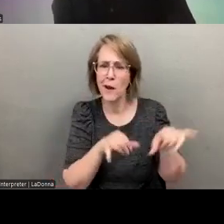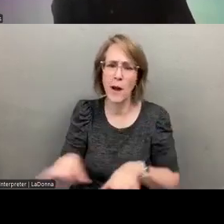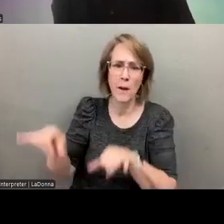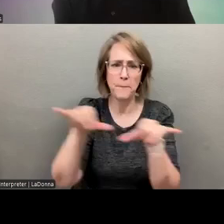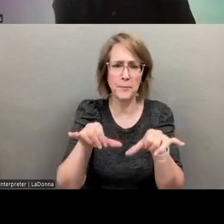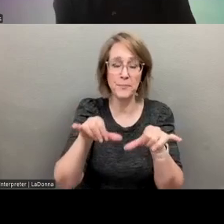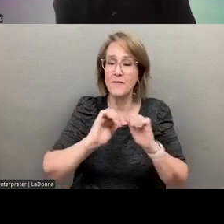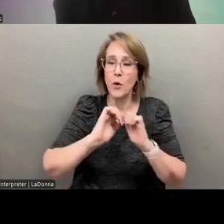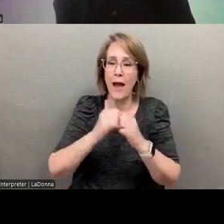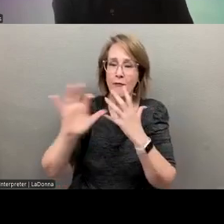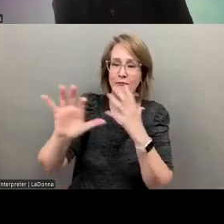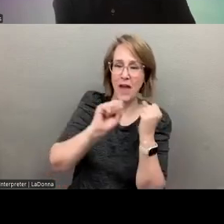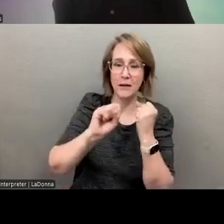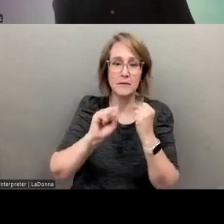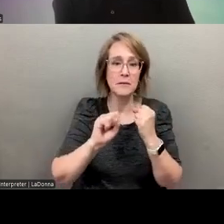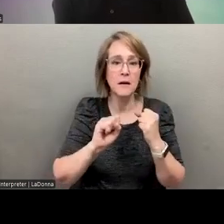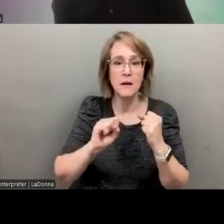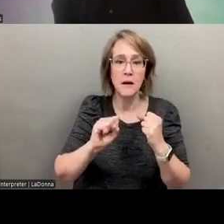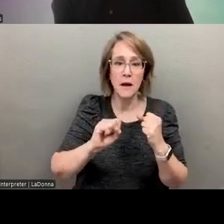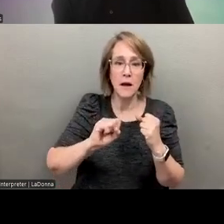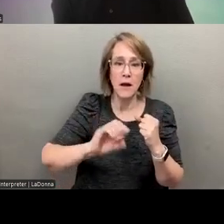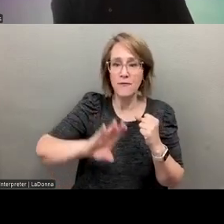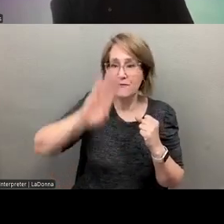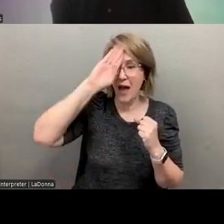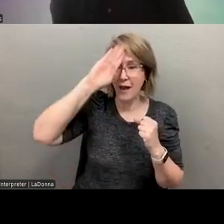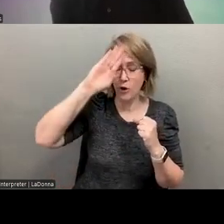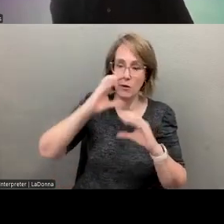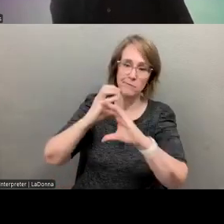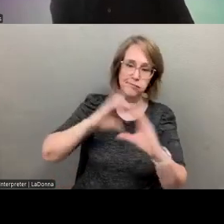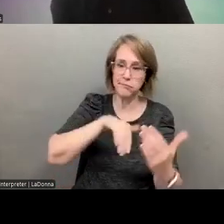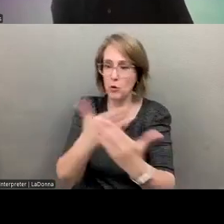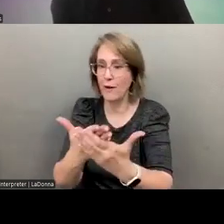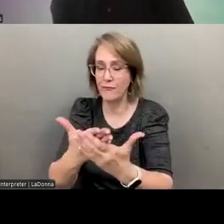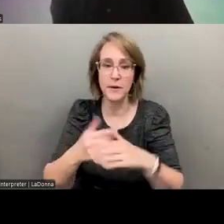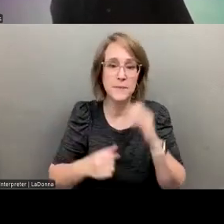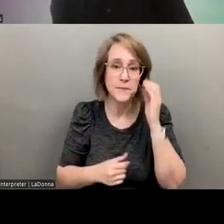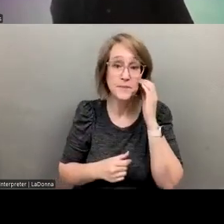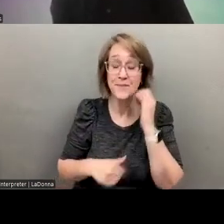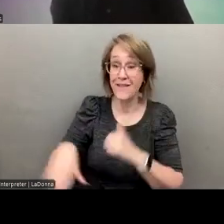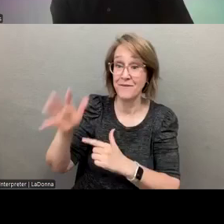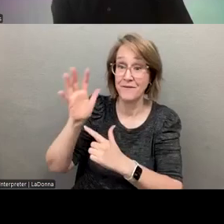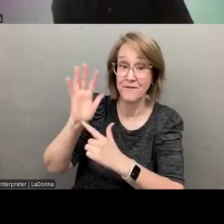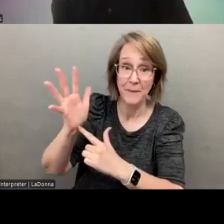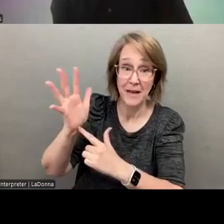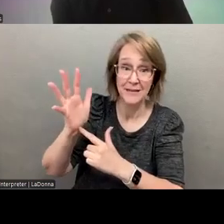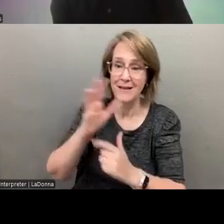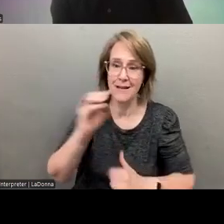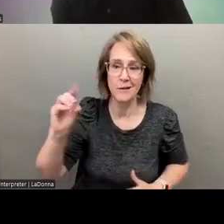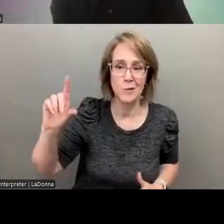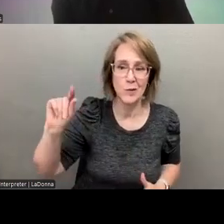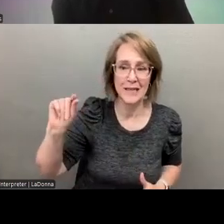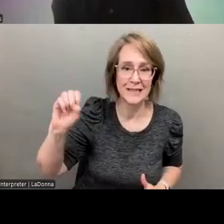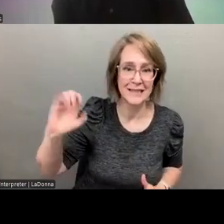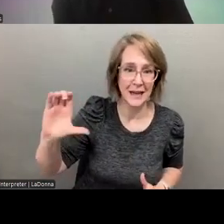a, uh, fire department should be able to be on scene. And that's five minutes and 20 seconds